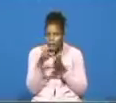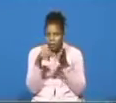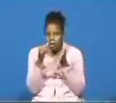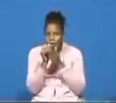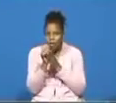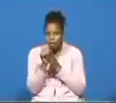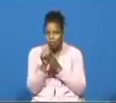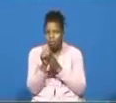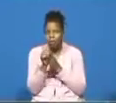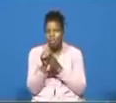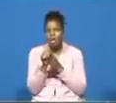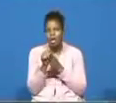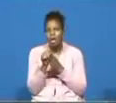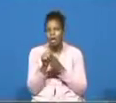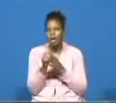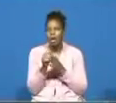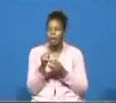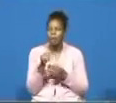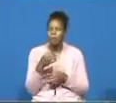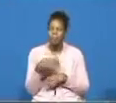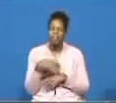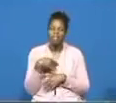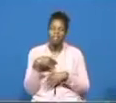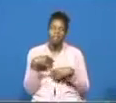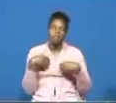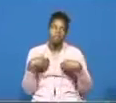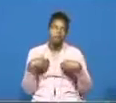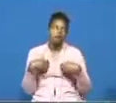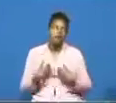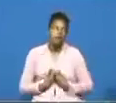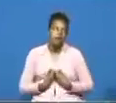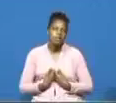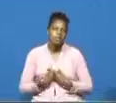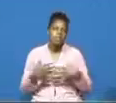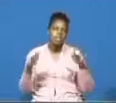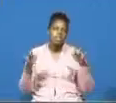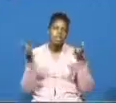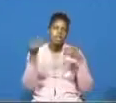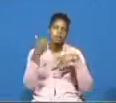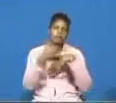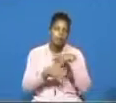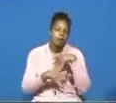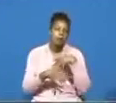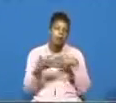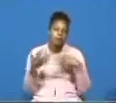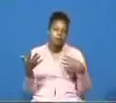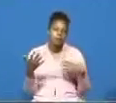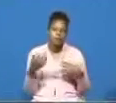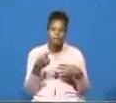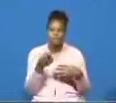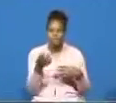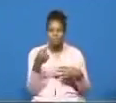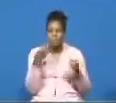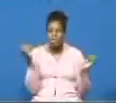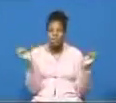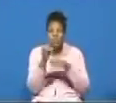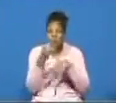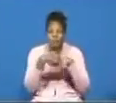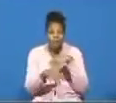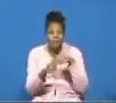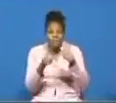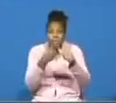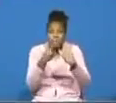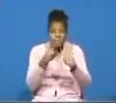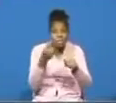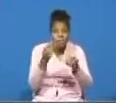hated this what this light bread look at this they said there is no bread